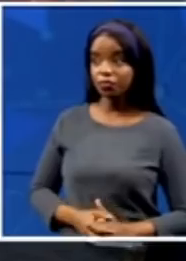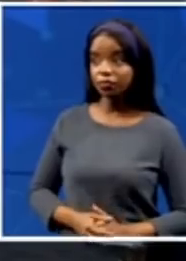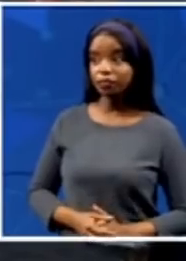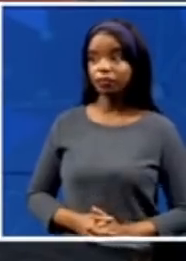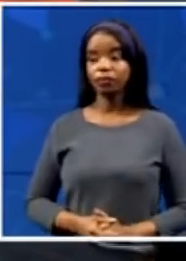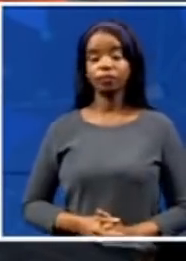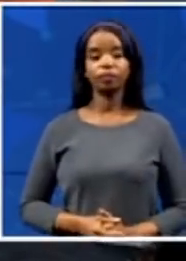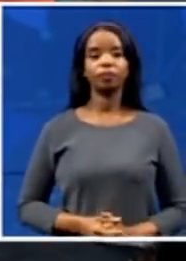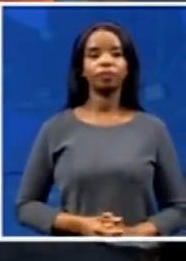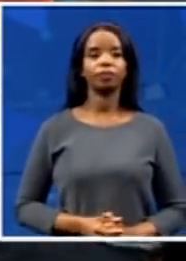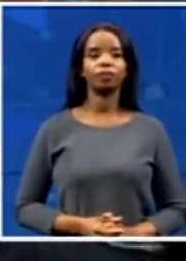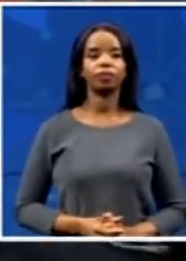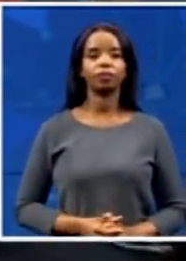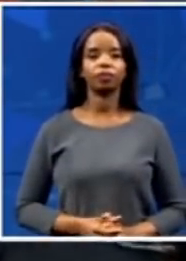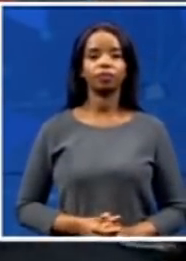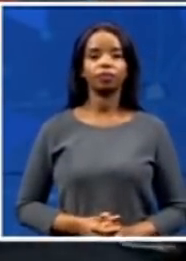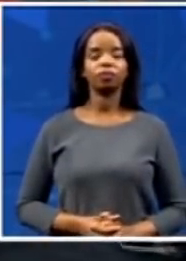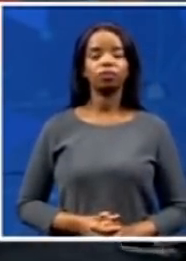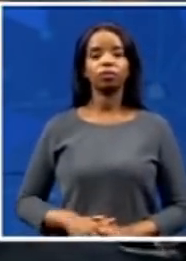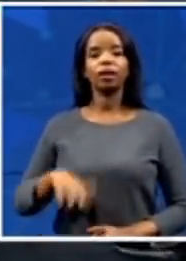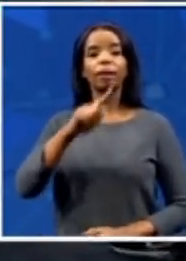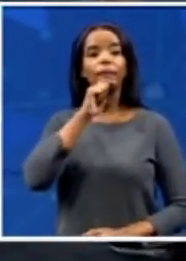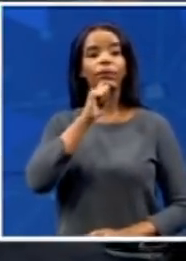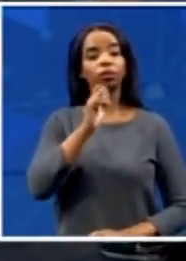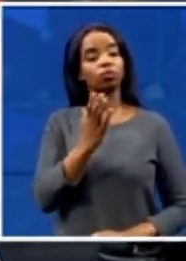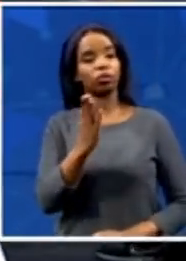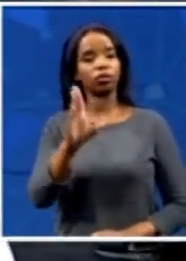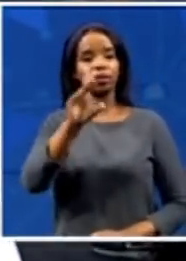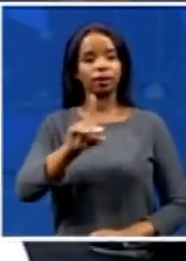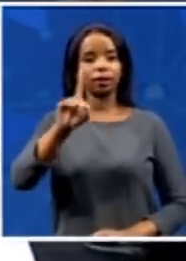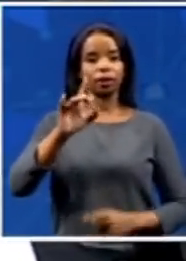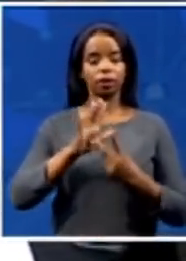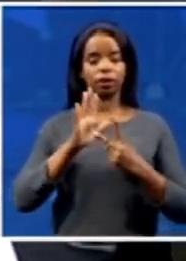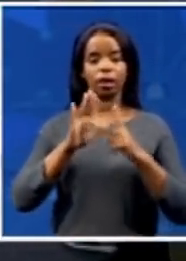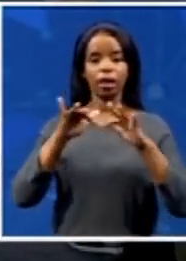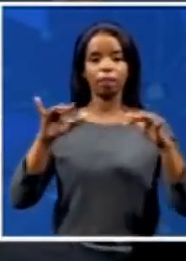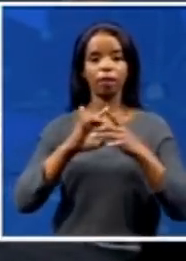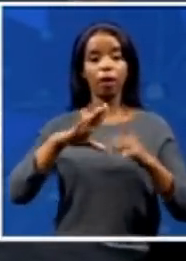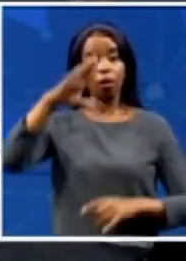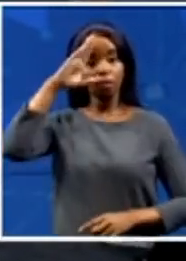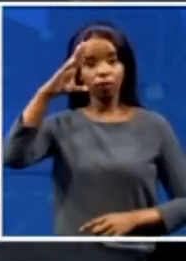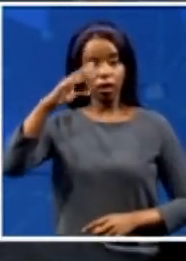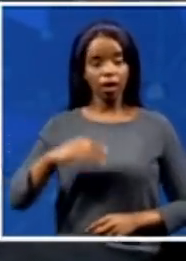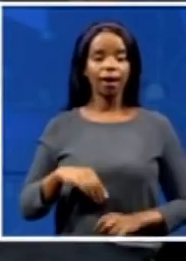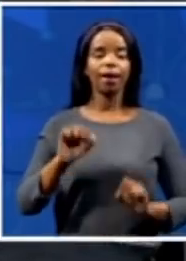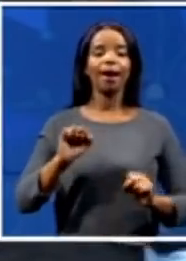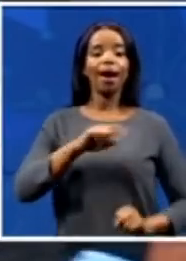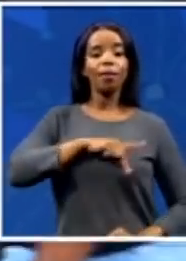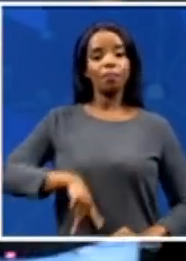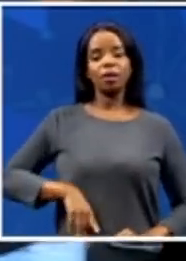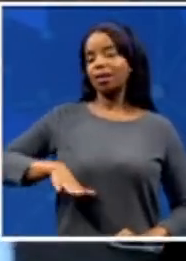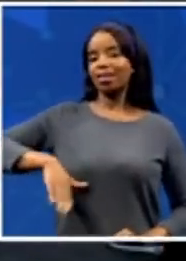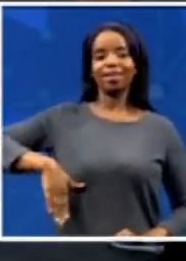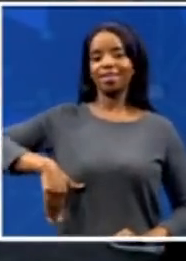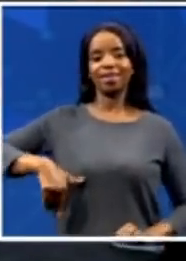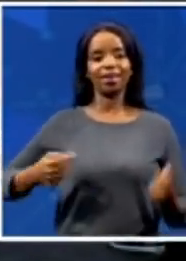A very good morning to Desiree and good morning to our viewers. No, the president has not arrived, but the leaders of Guazulu-Natal,